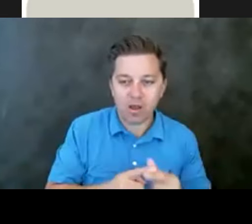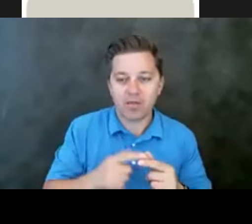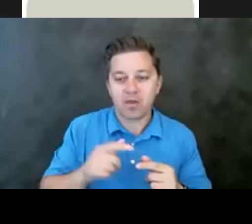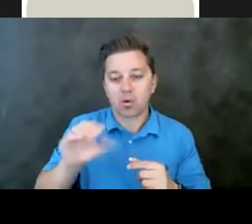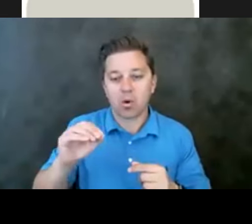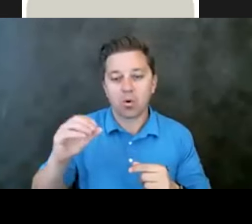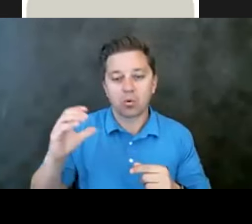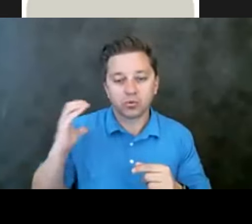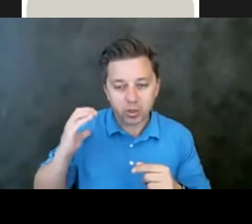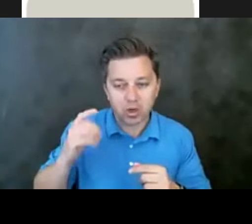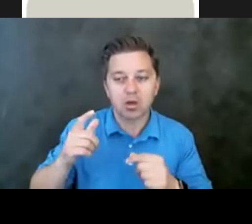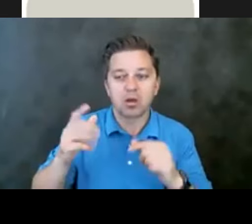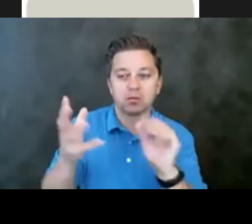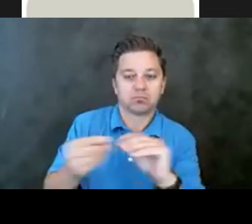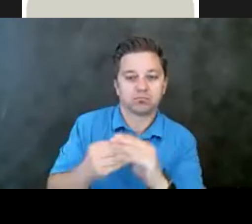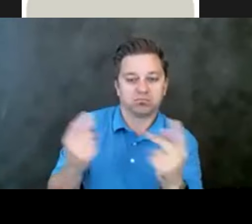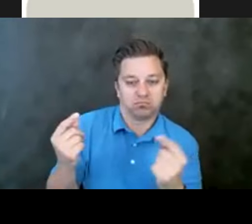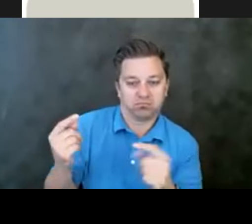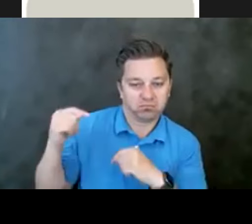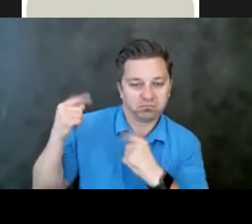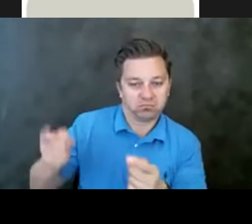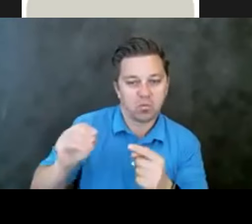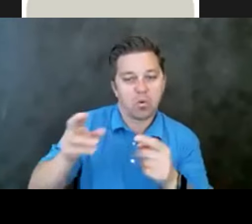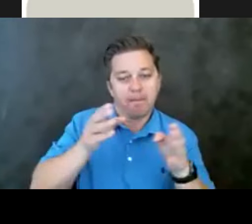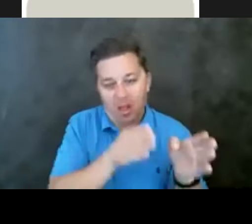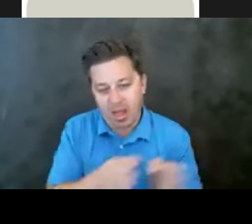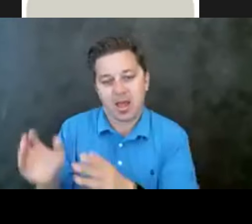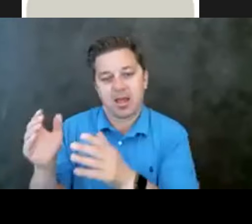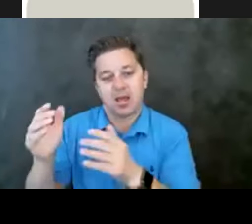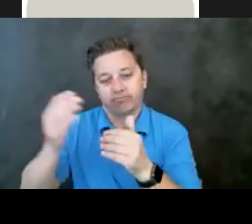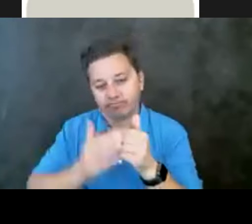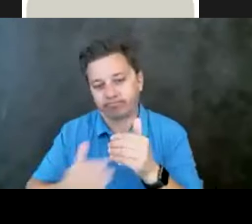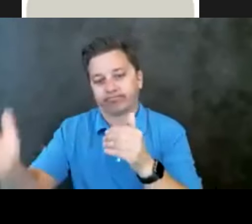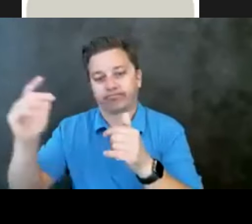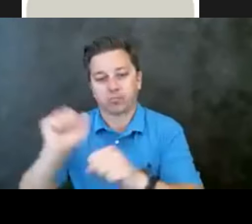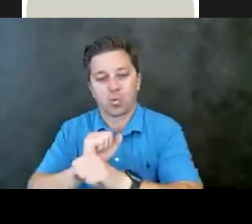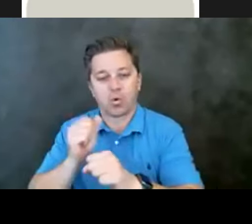the, uh, the actions that they have taken or planned thus far to work towards these goals.